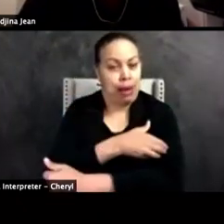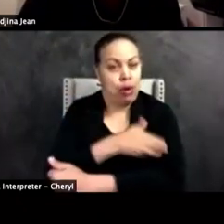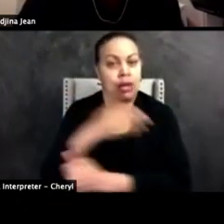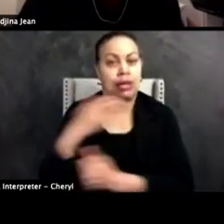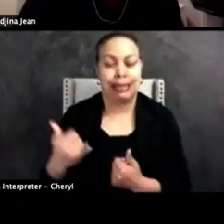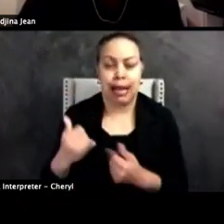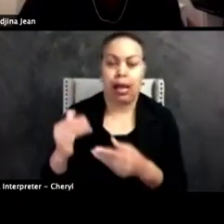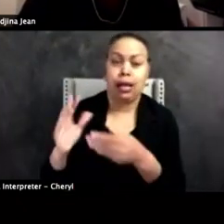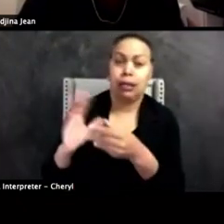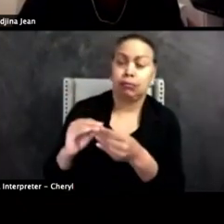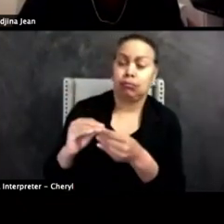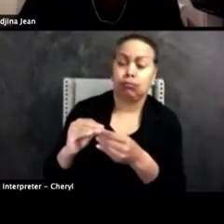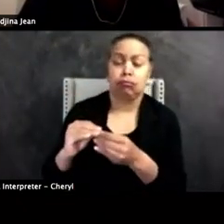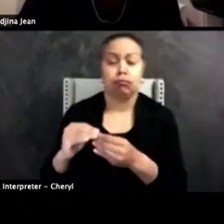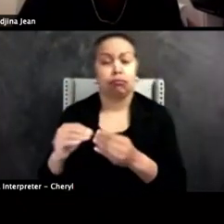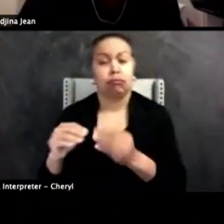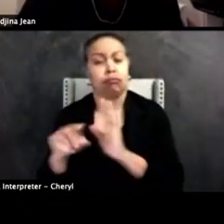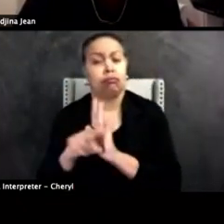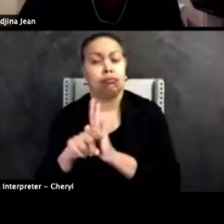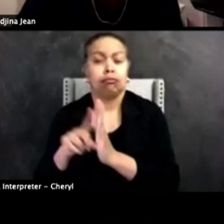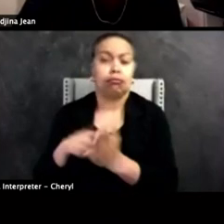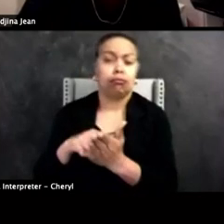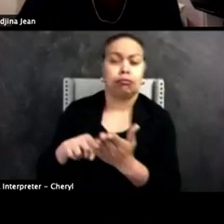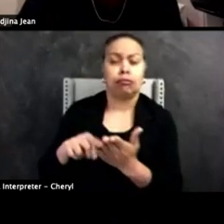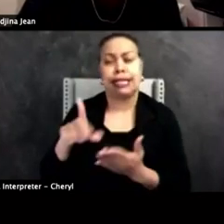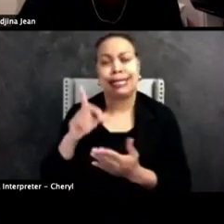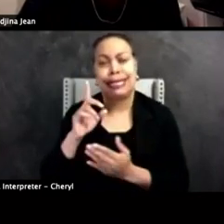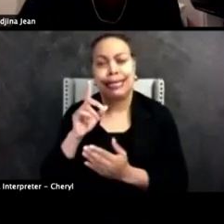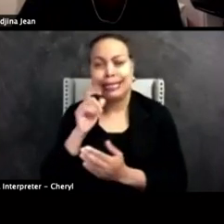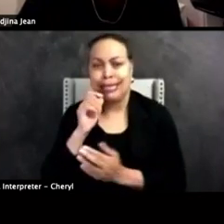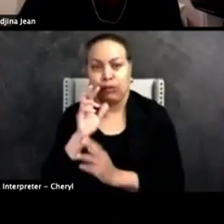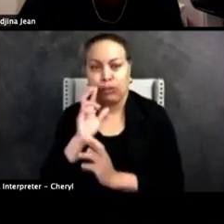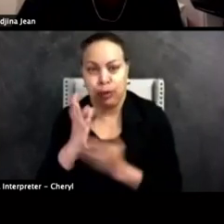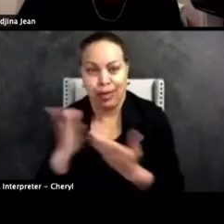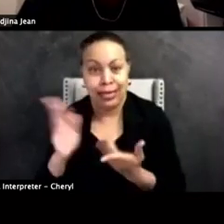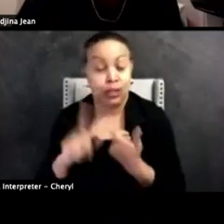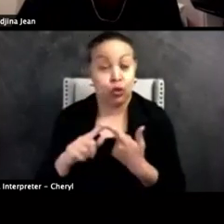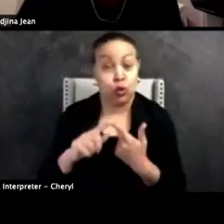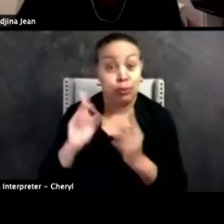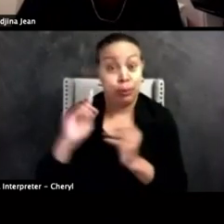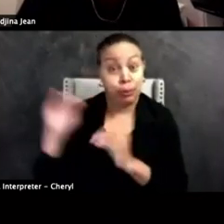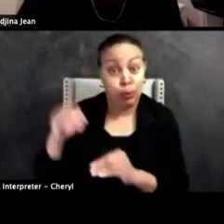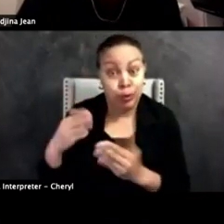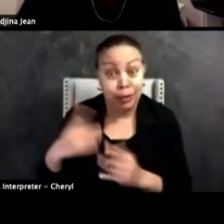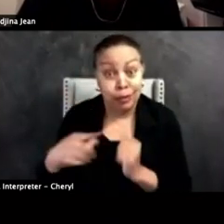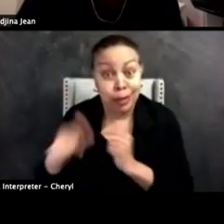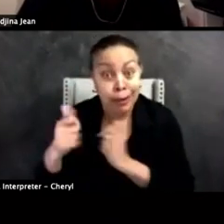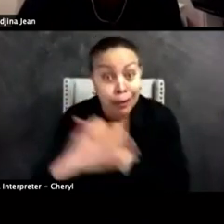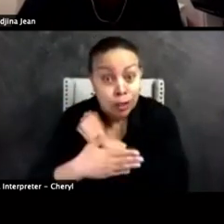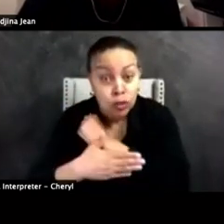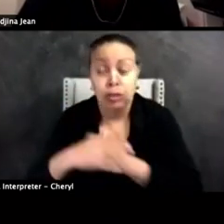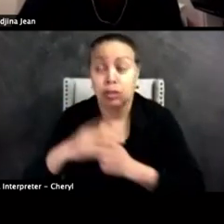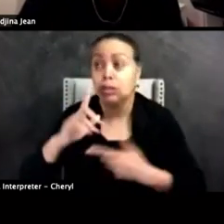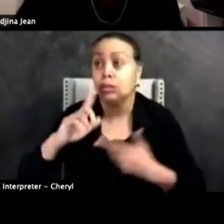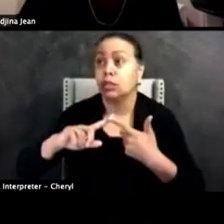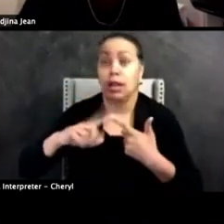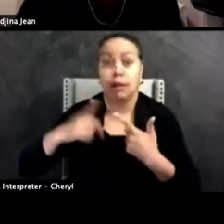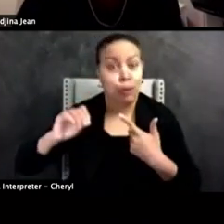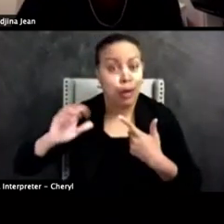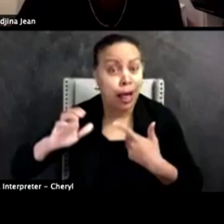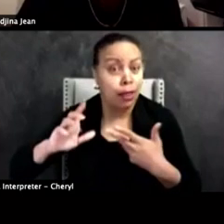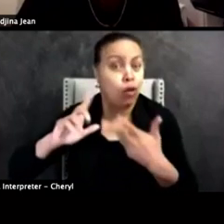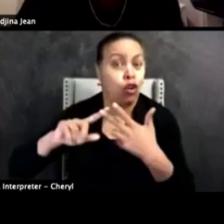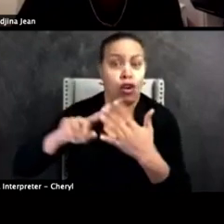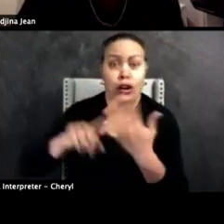and, you know, saying disrespectful things towards immigrants, towards, um, uh, people of color, towards